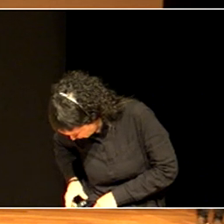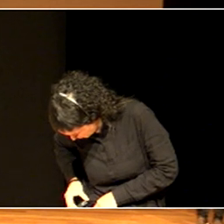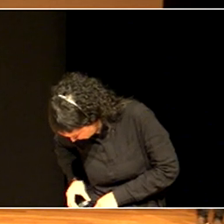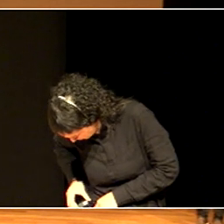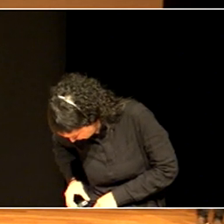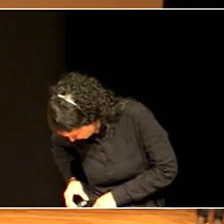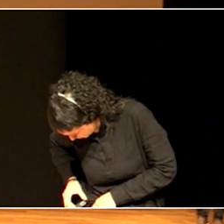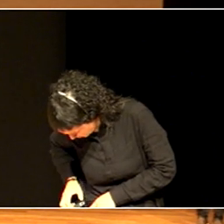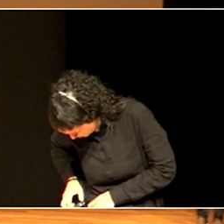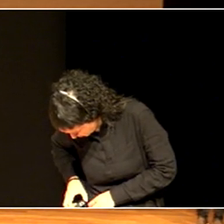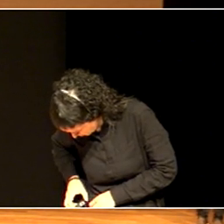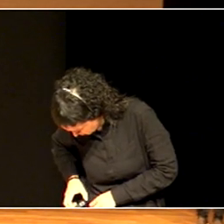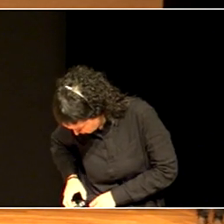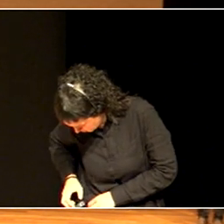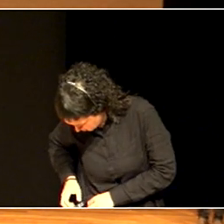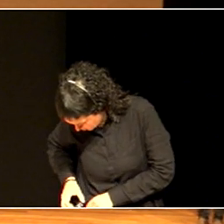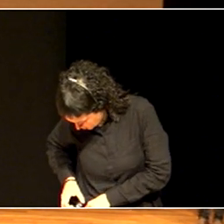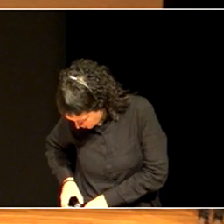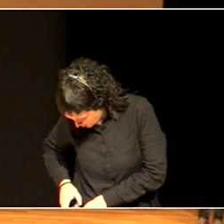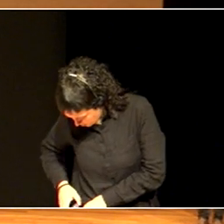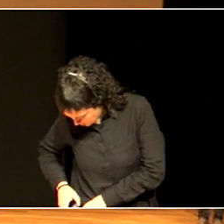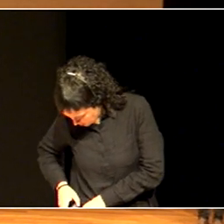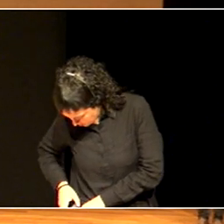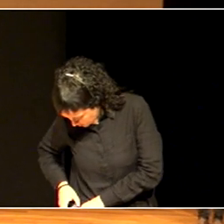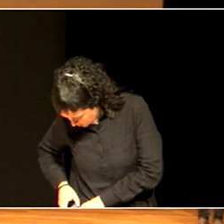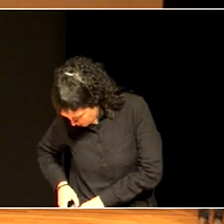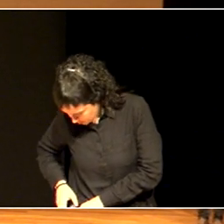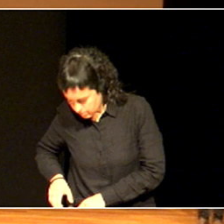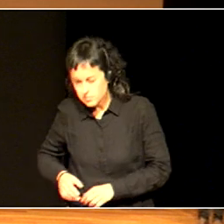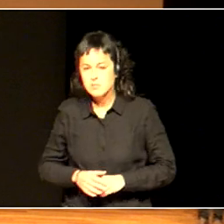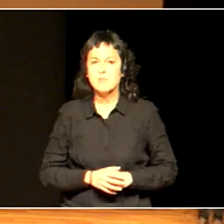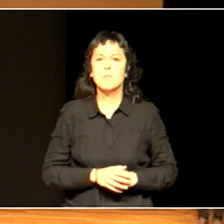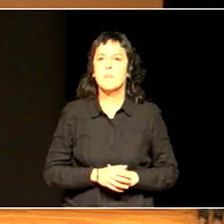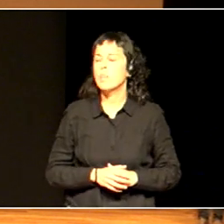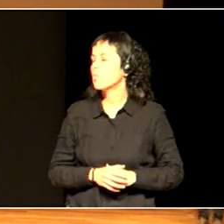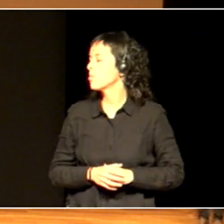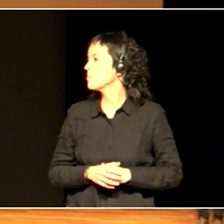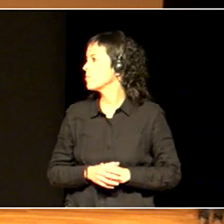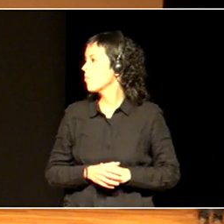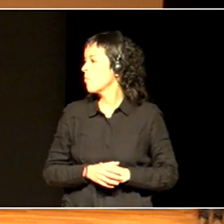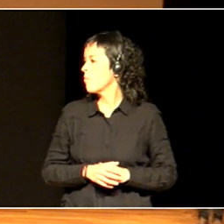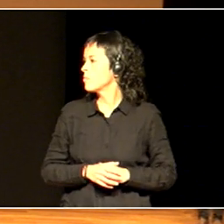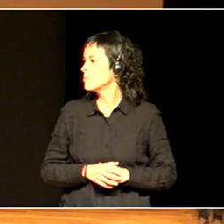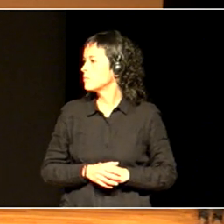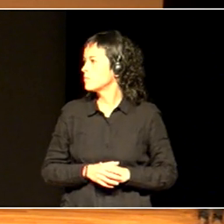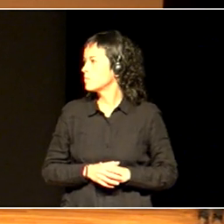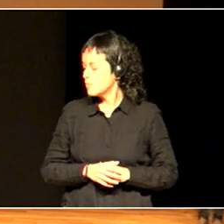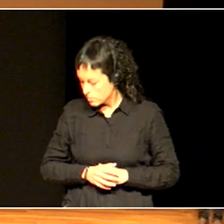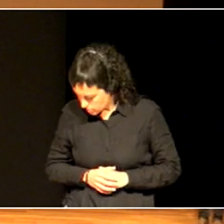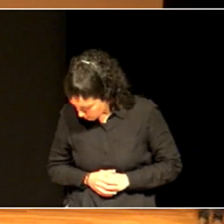I said that sometimes people think that this task of developing a framework of values and putting them into action